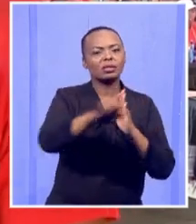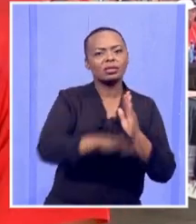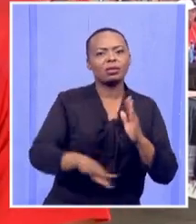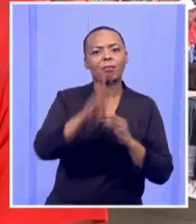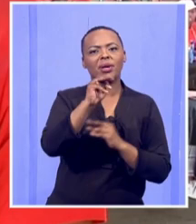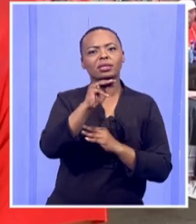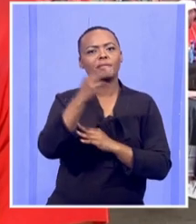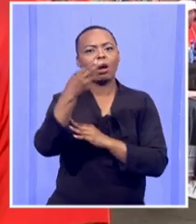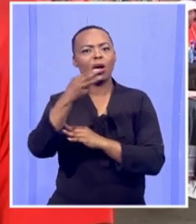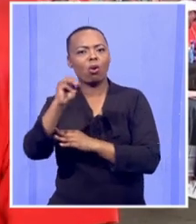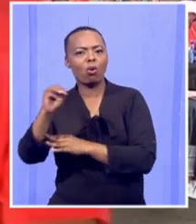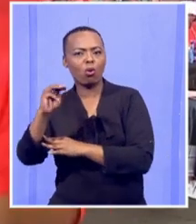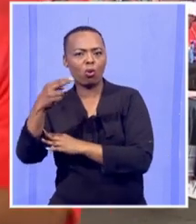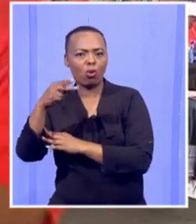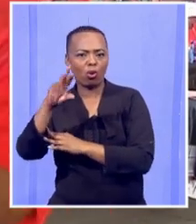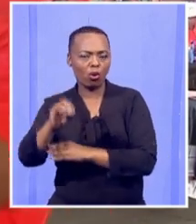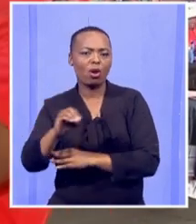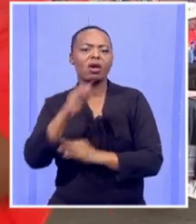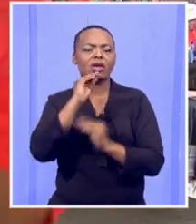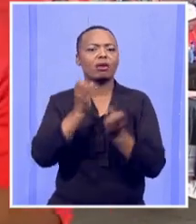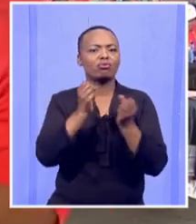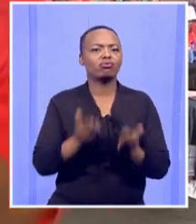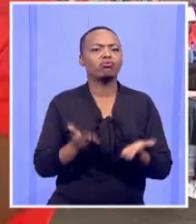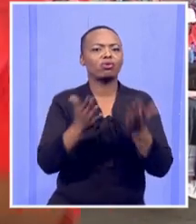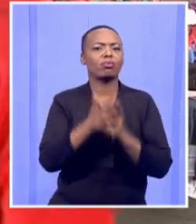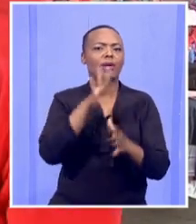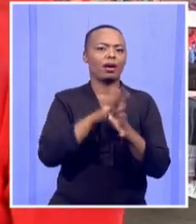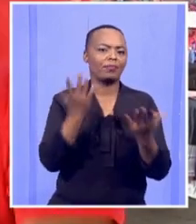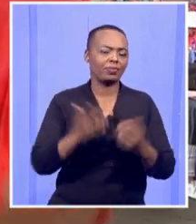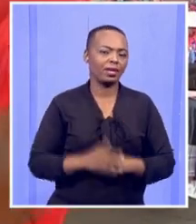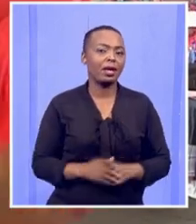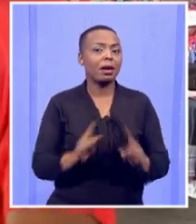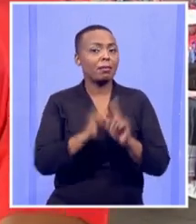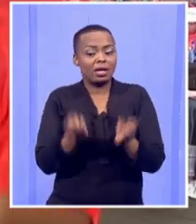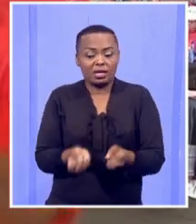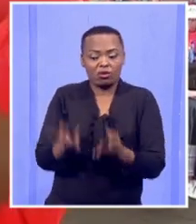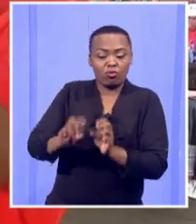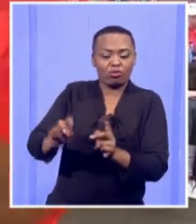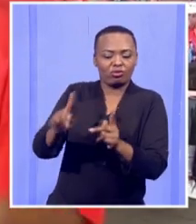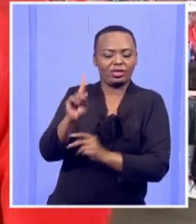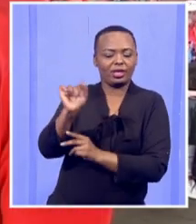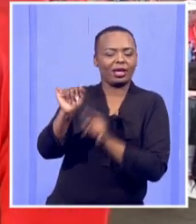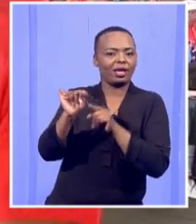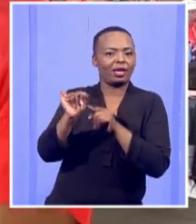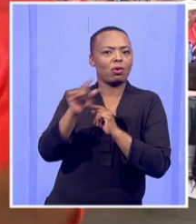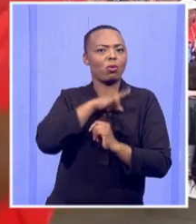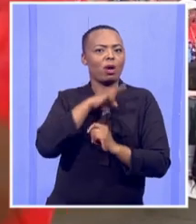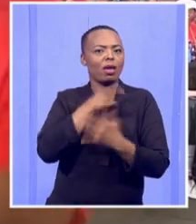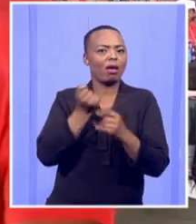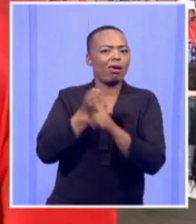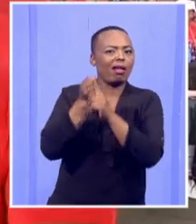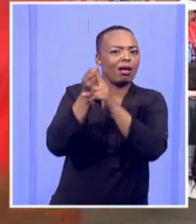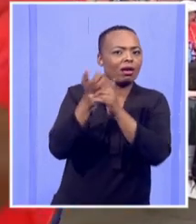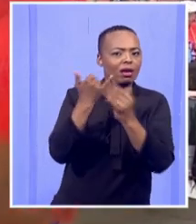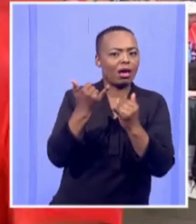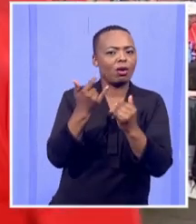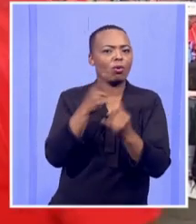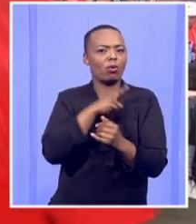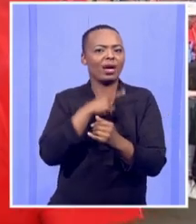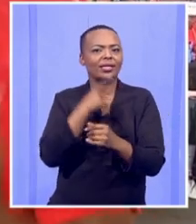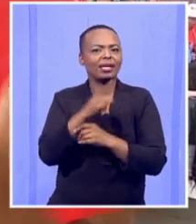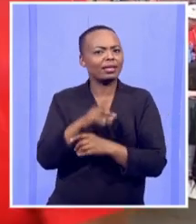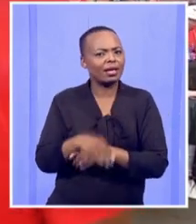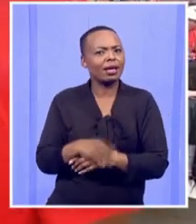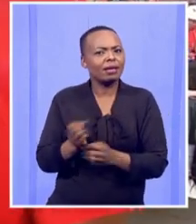services. For instance, we have given them a chance. We said, look, already we pushed a motion for insourcing. Insource people.